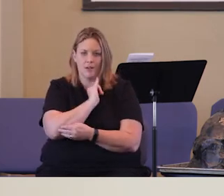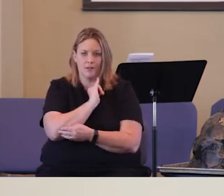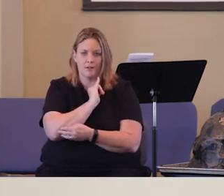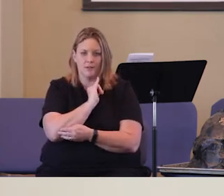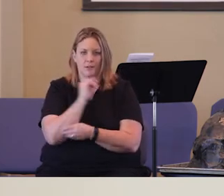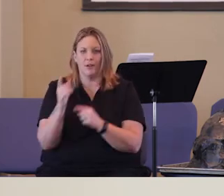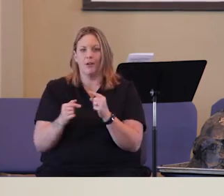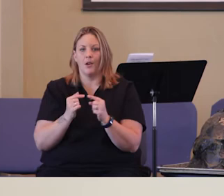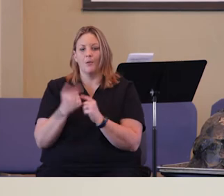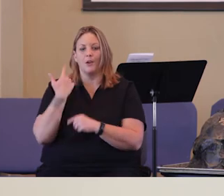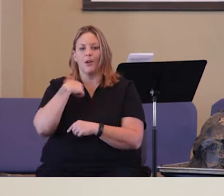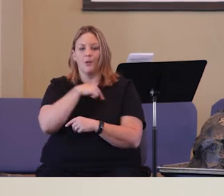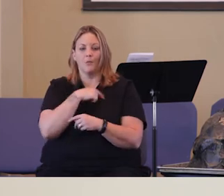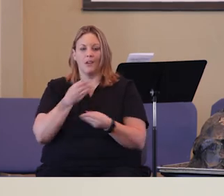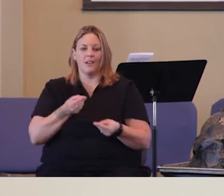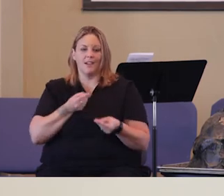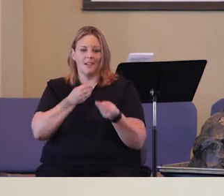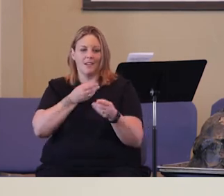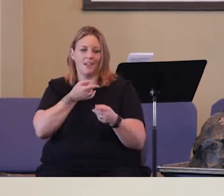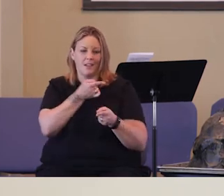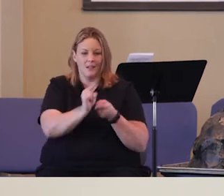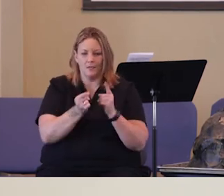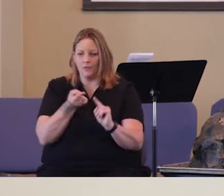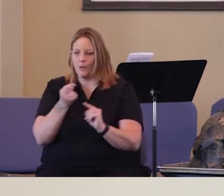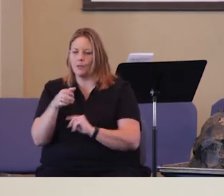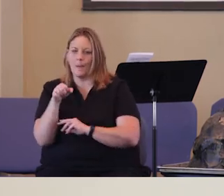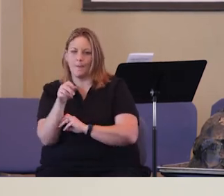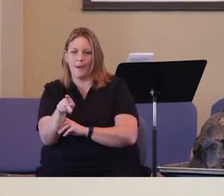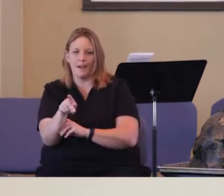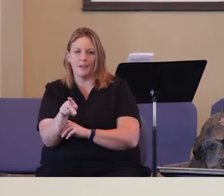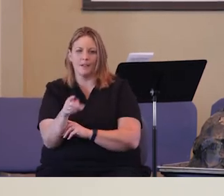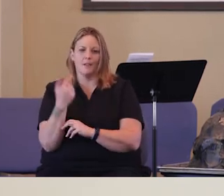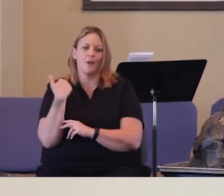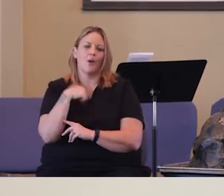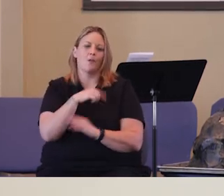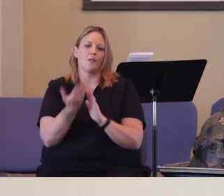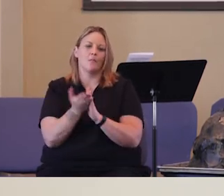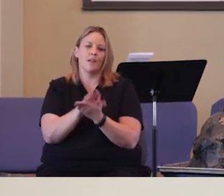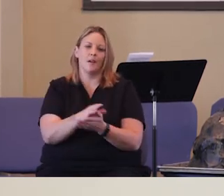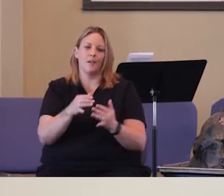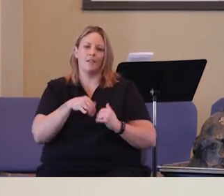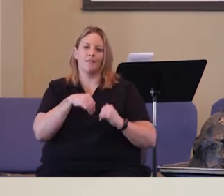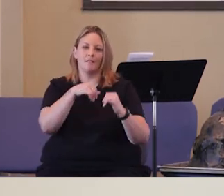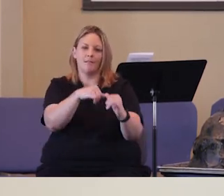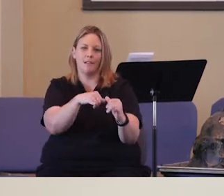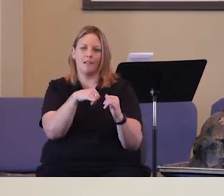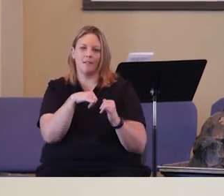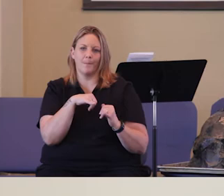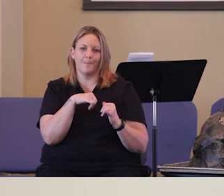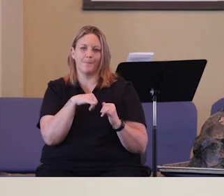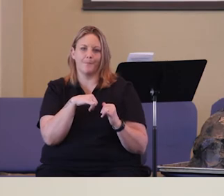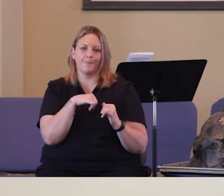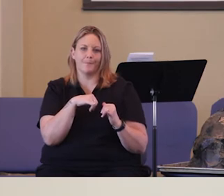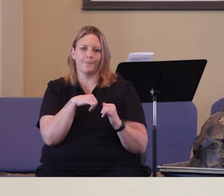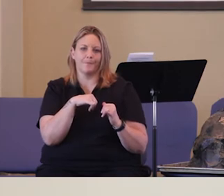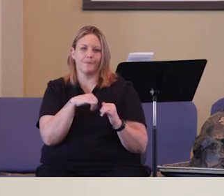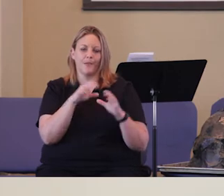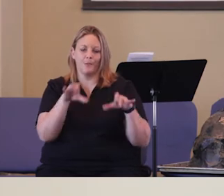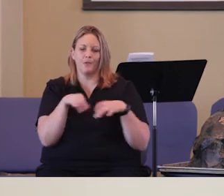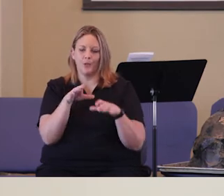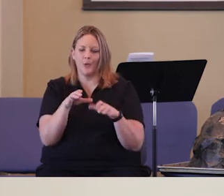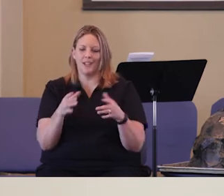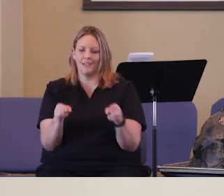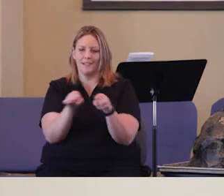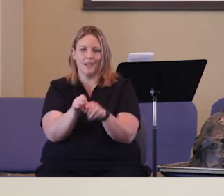throw insults back at a person, we're becoming just like them and doing the same wrong, bad thing that